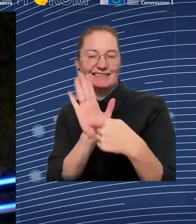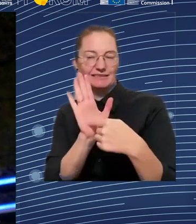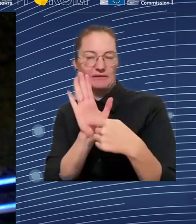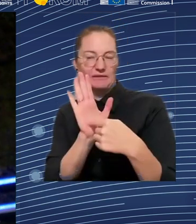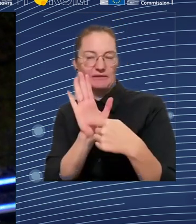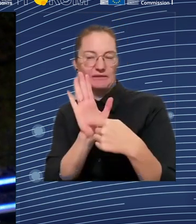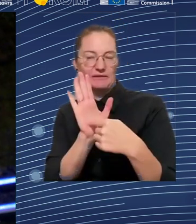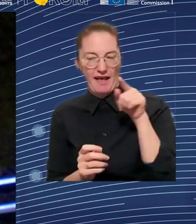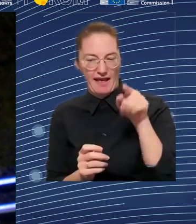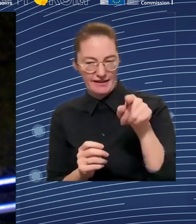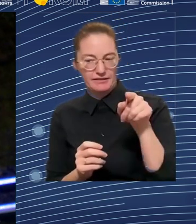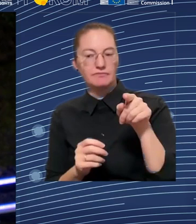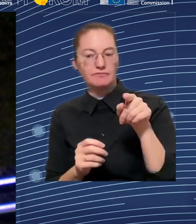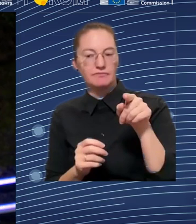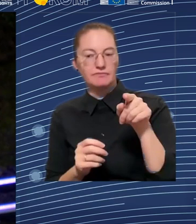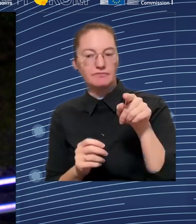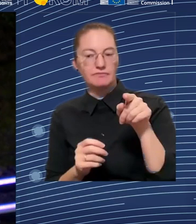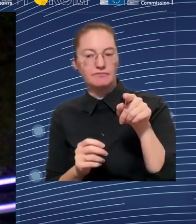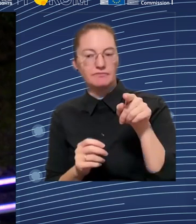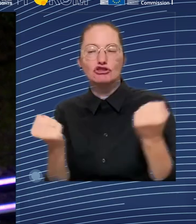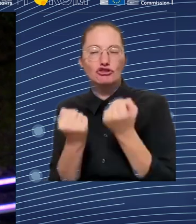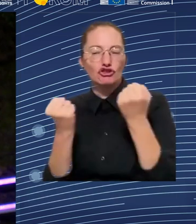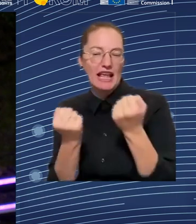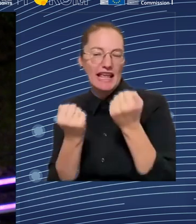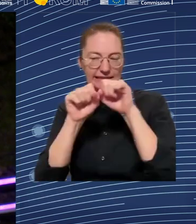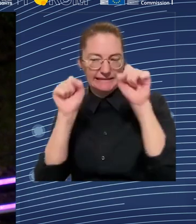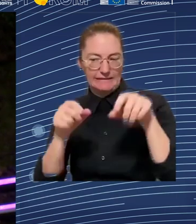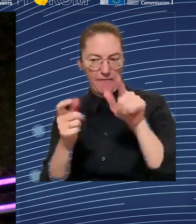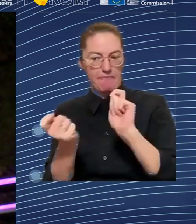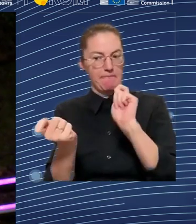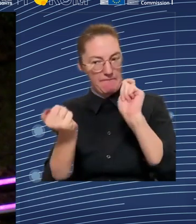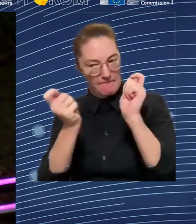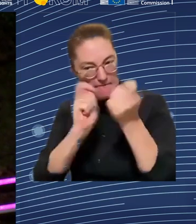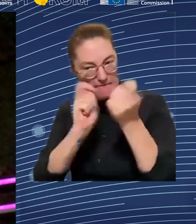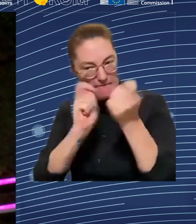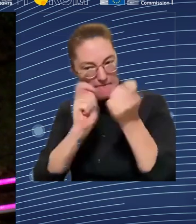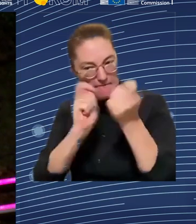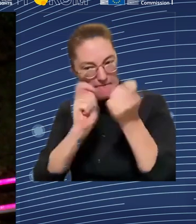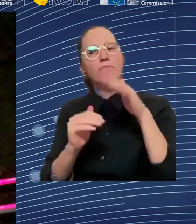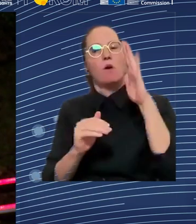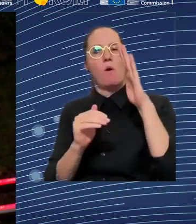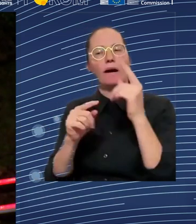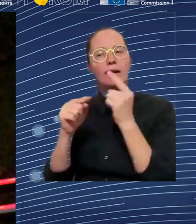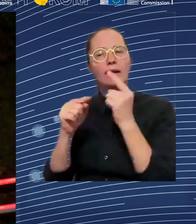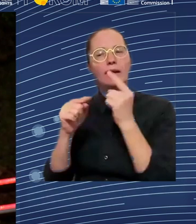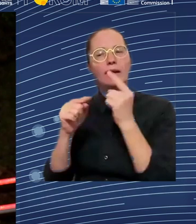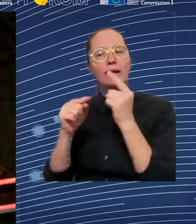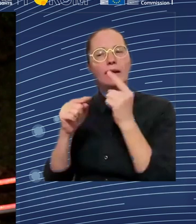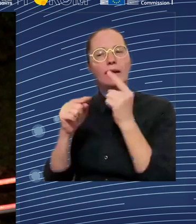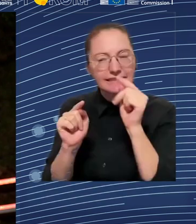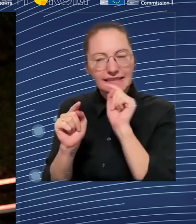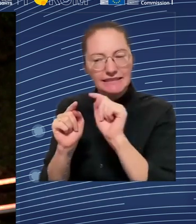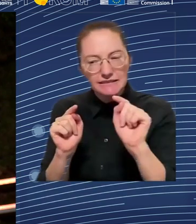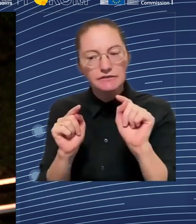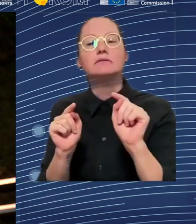of qualifications. So again, adults don't have to enrol for three years to gain a qualification. They can do a